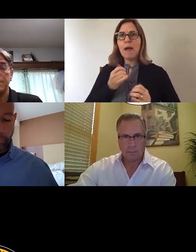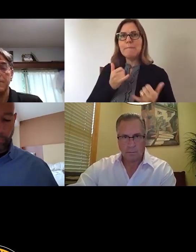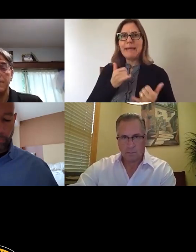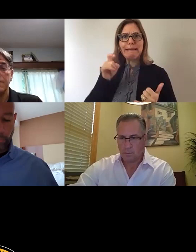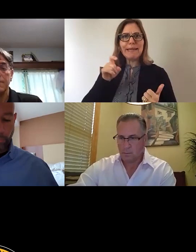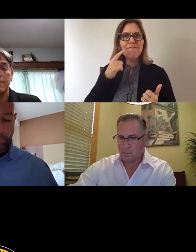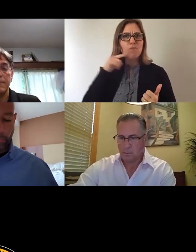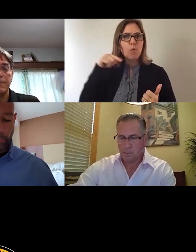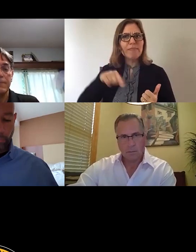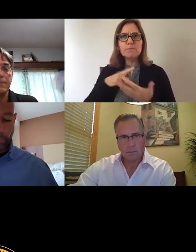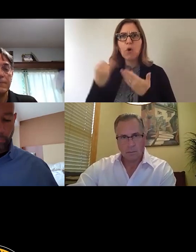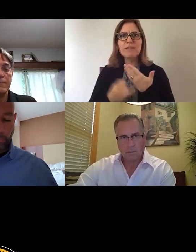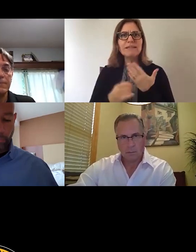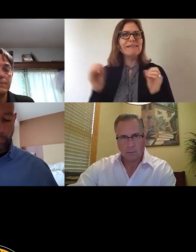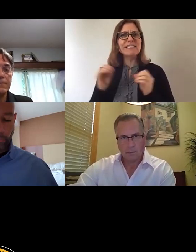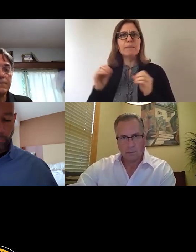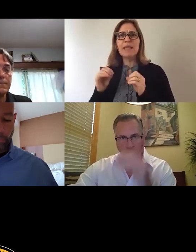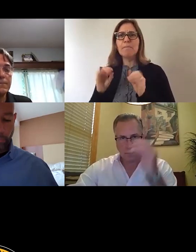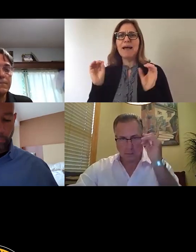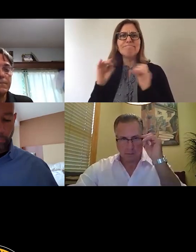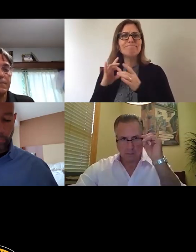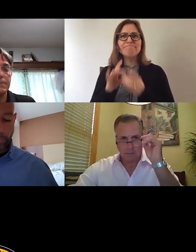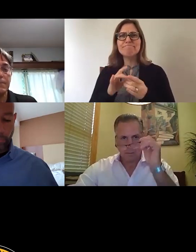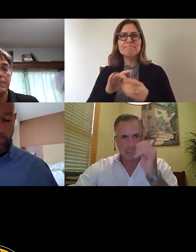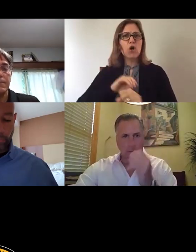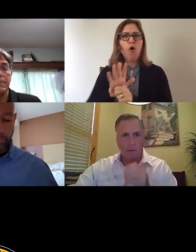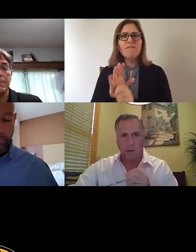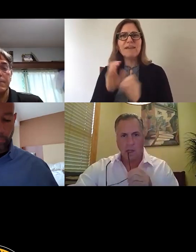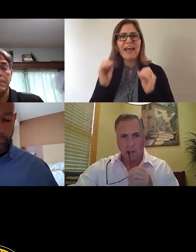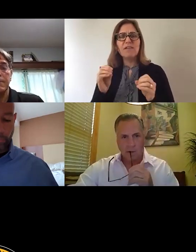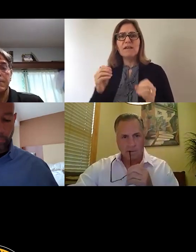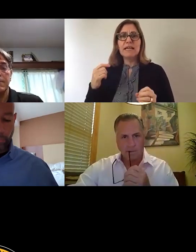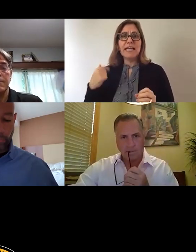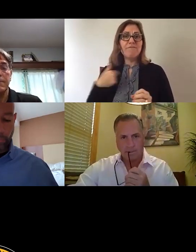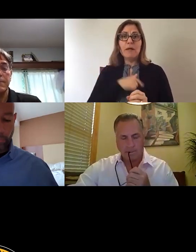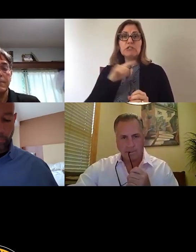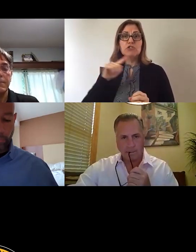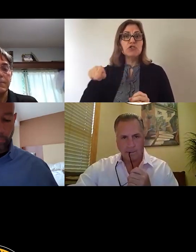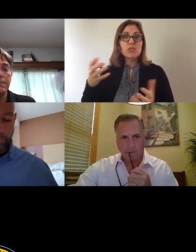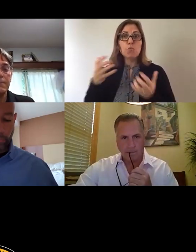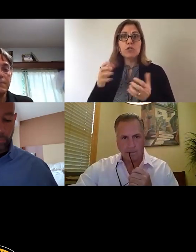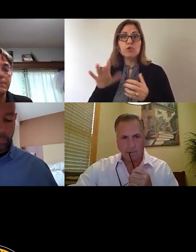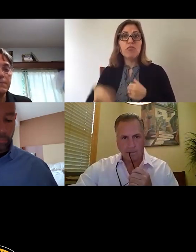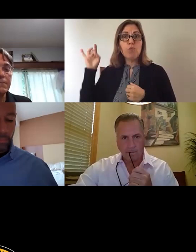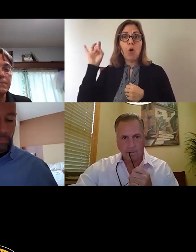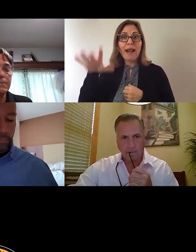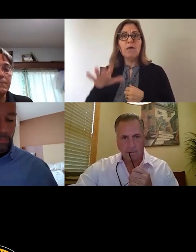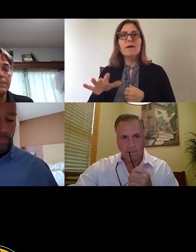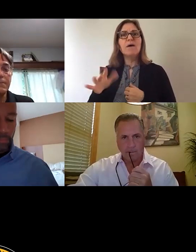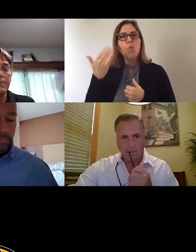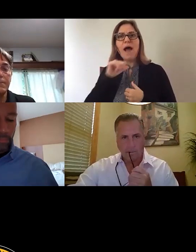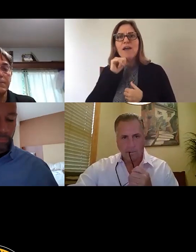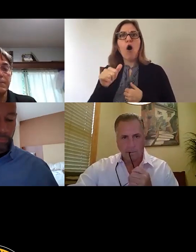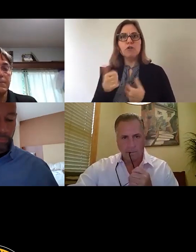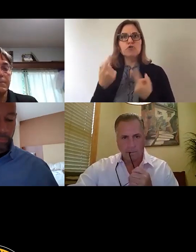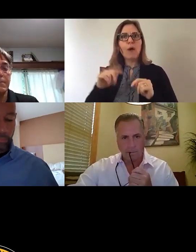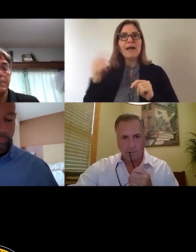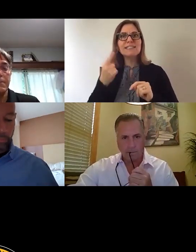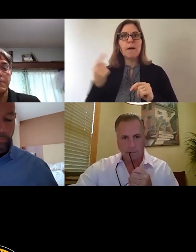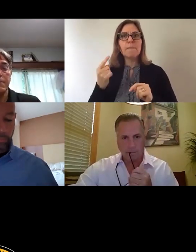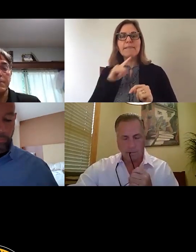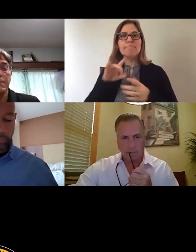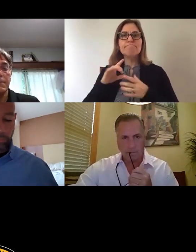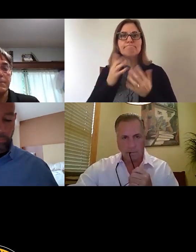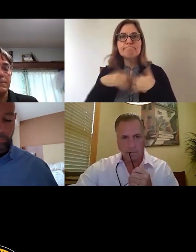have nothing to do with COVID. And if we just want to throw something out there, let's throw something out there that unites us all, like a skating rink